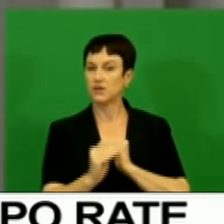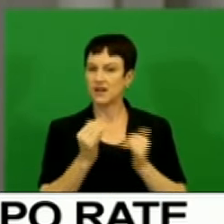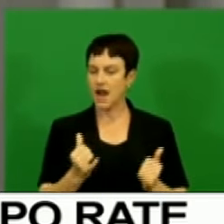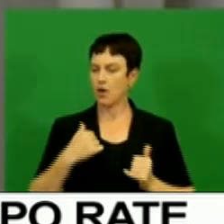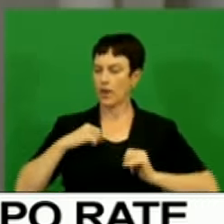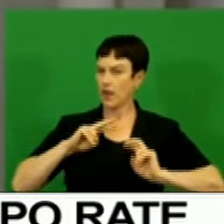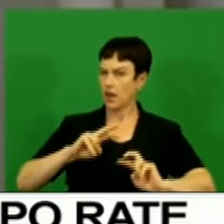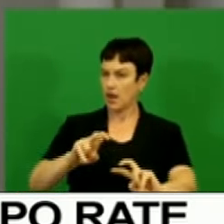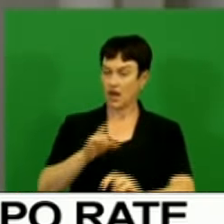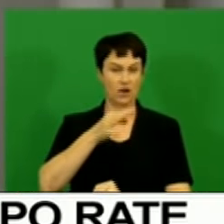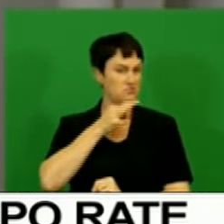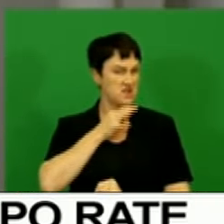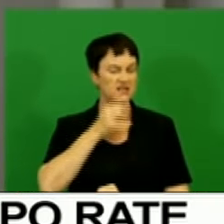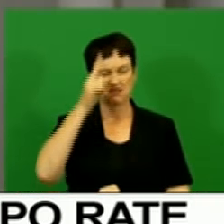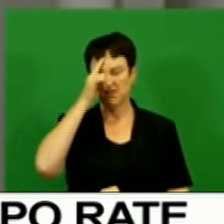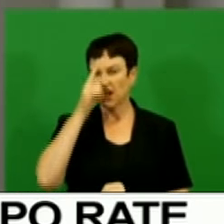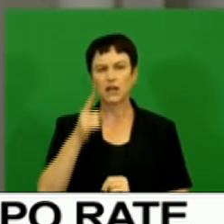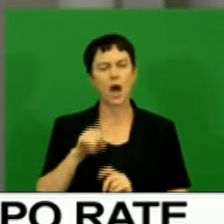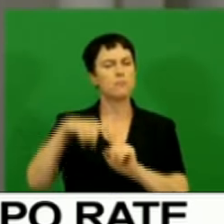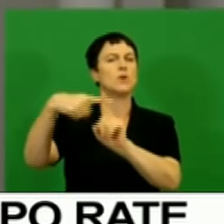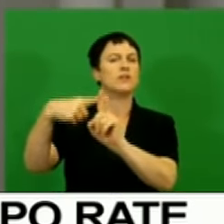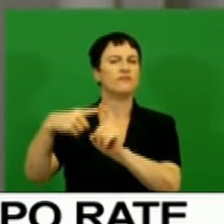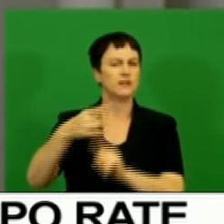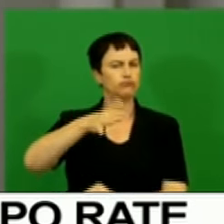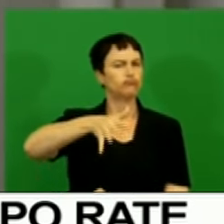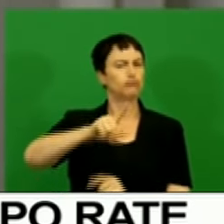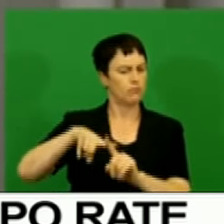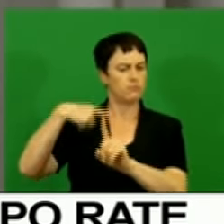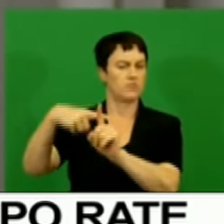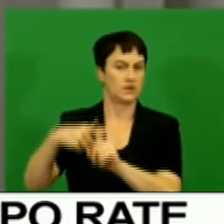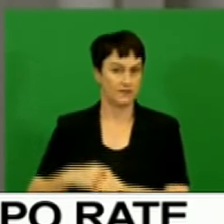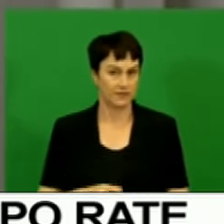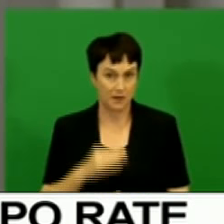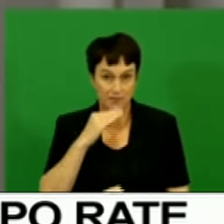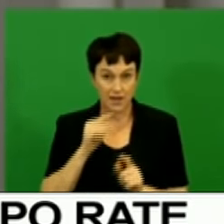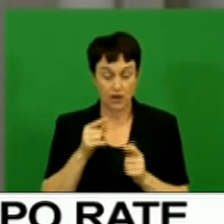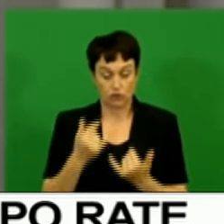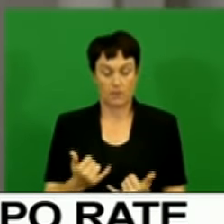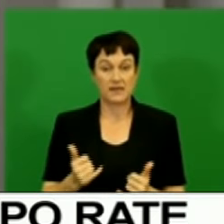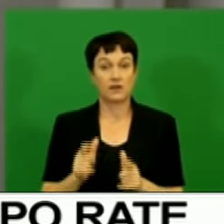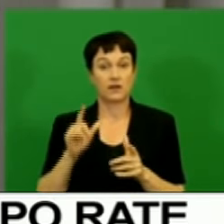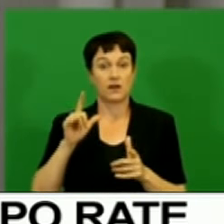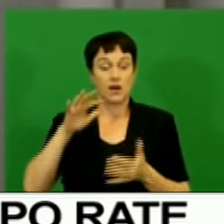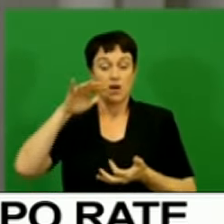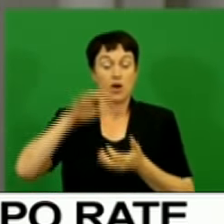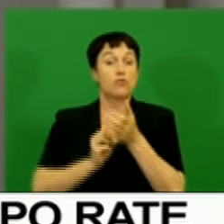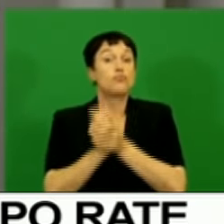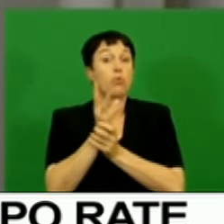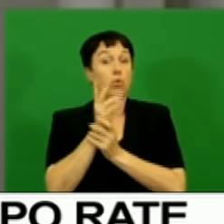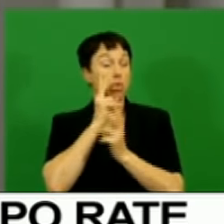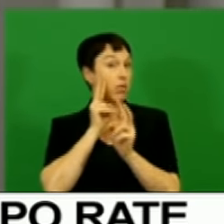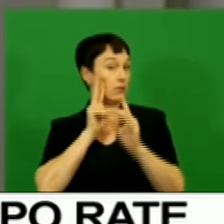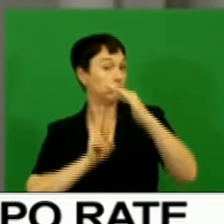outlook to be moderately on the upside. The domestic growth outlook has remained largely unchanged despite